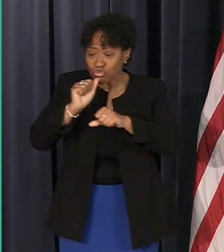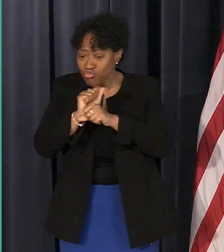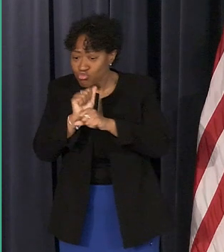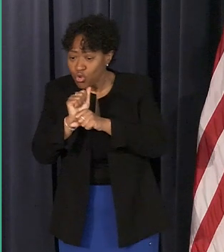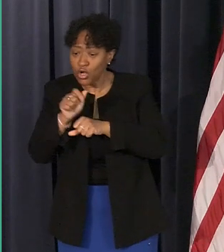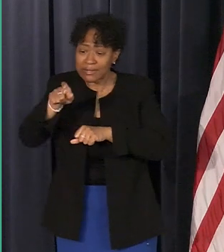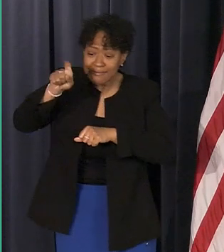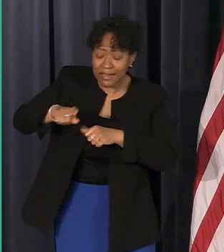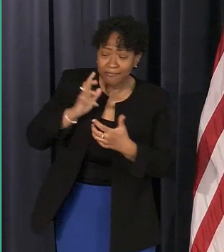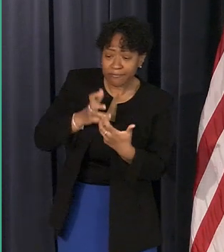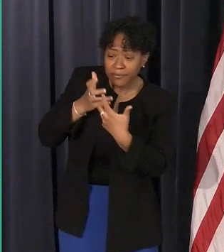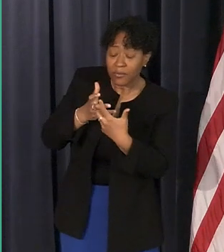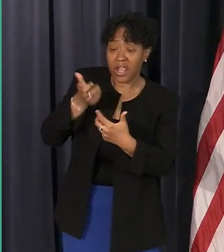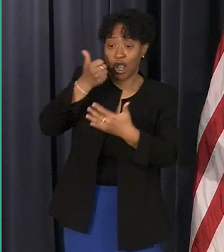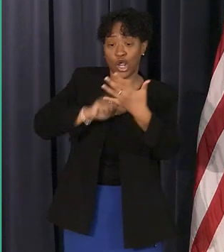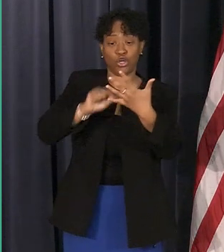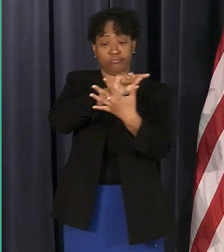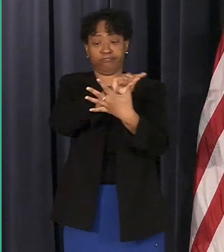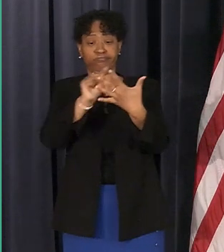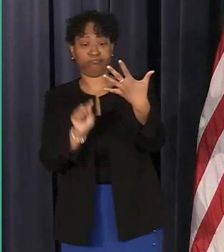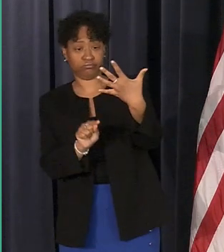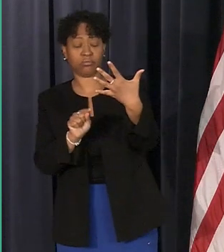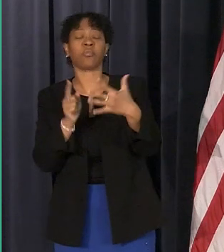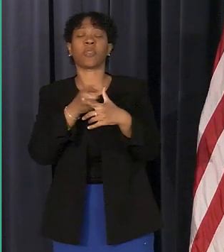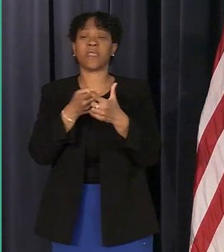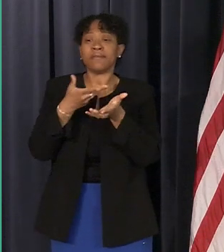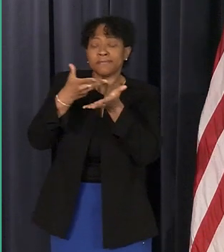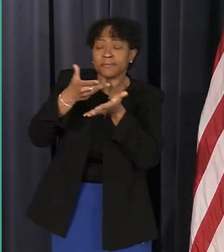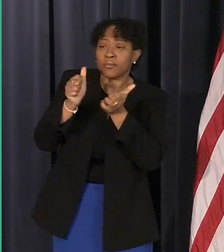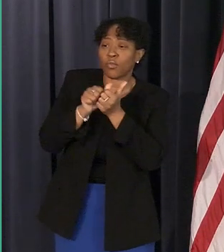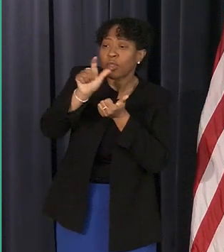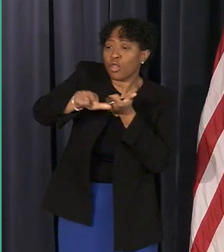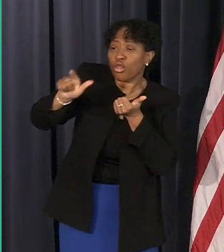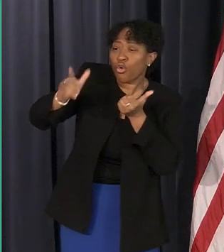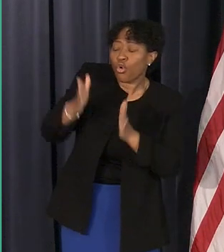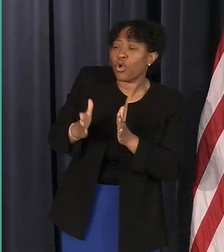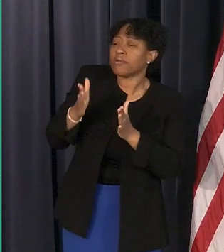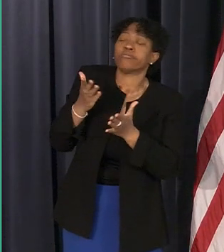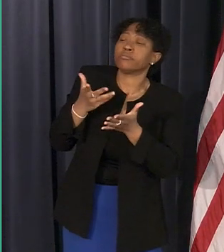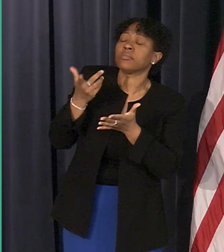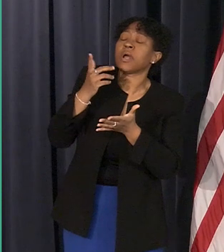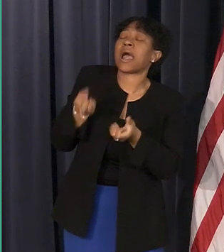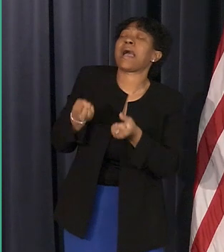the program menu of services then discuss with you the estimate